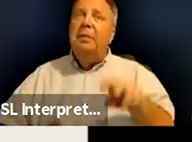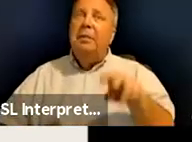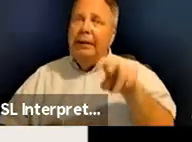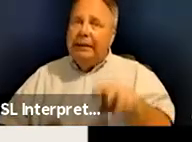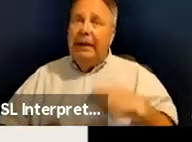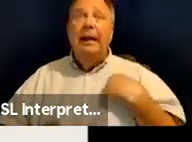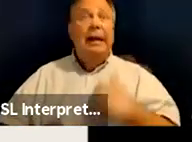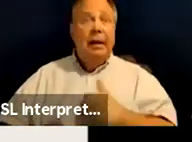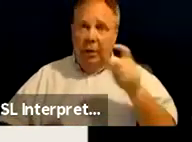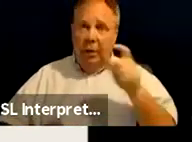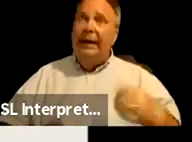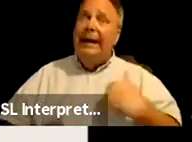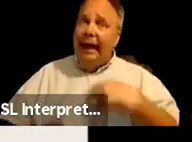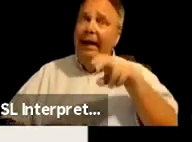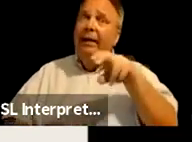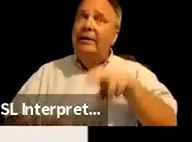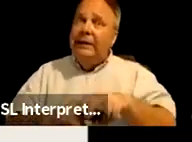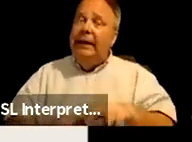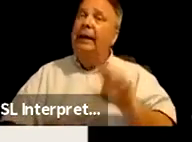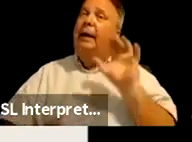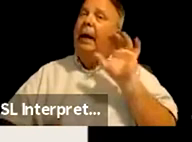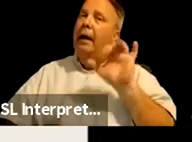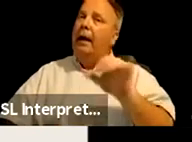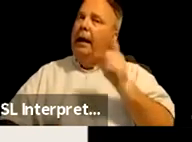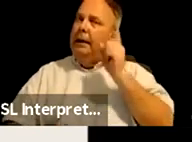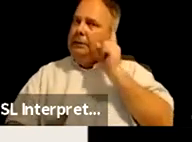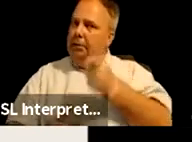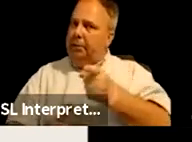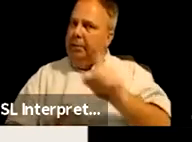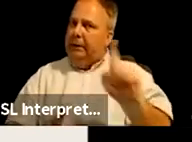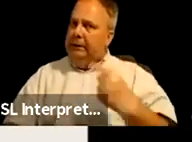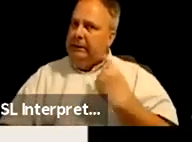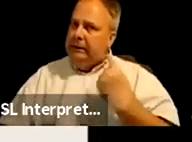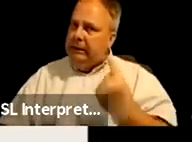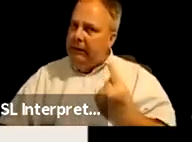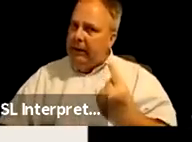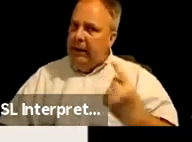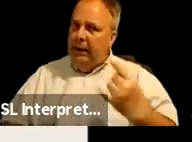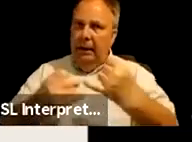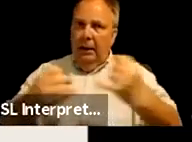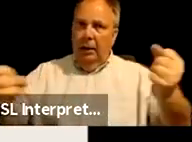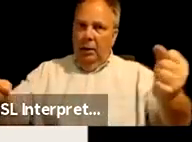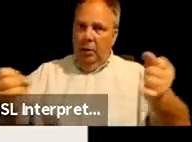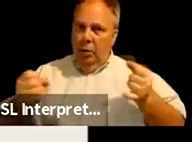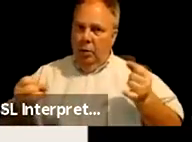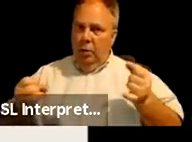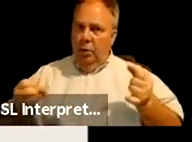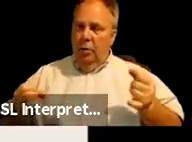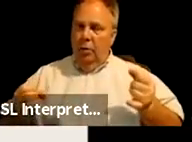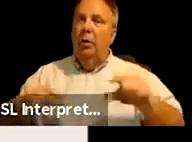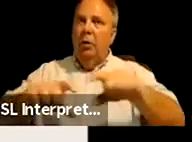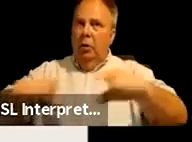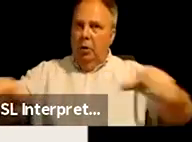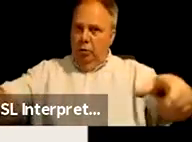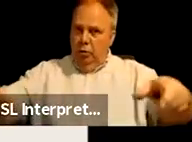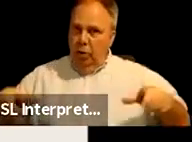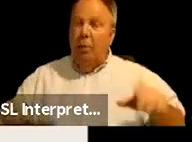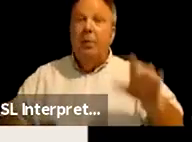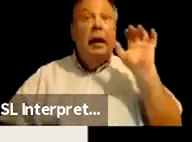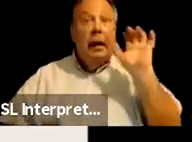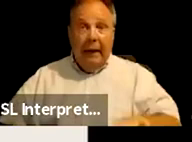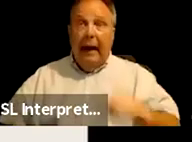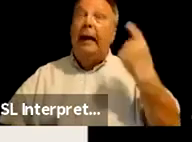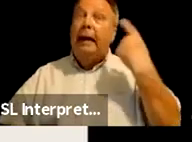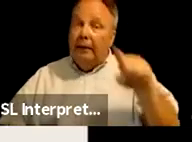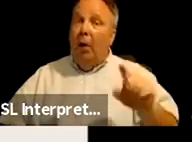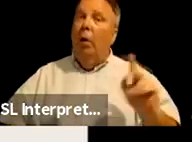And we need to have seating that is specifically like said, like roped off or something that is for